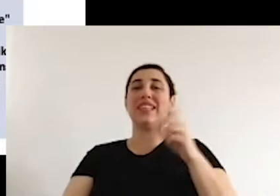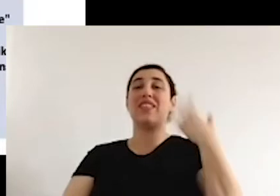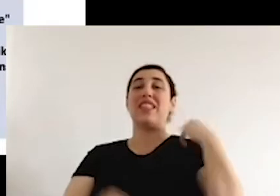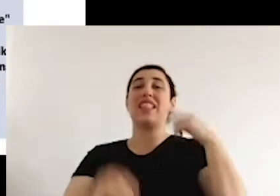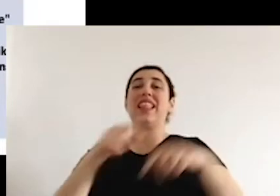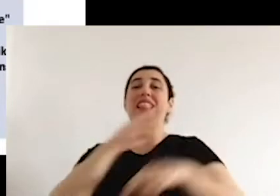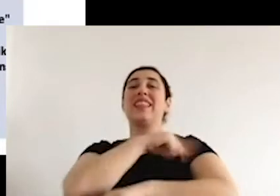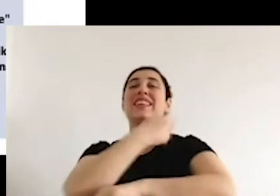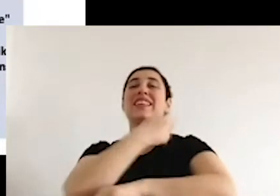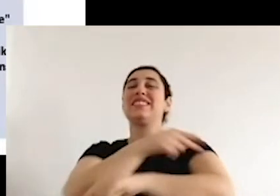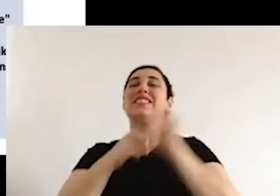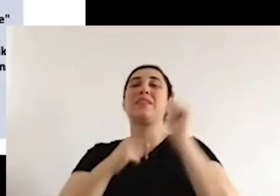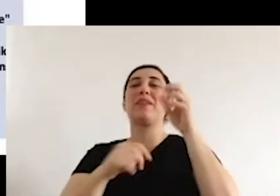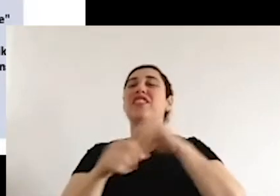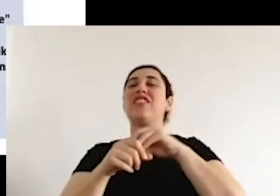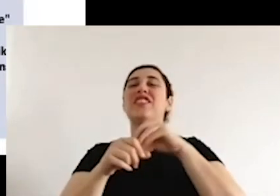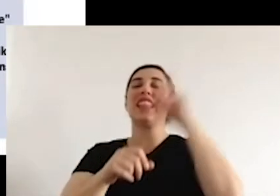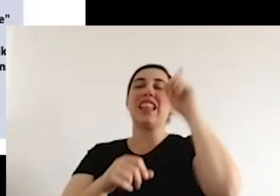Nazi state,